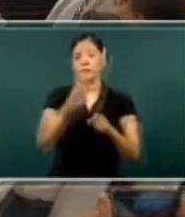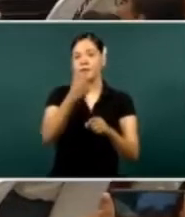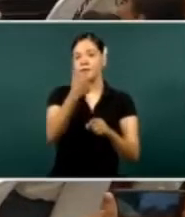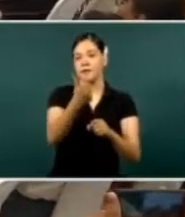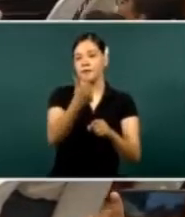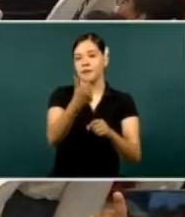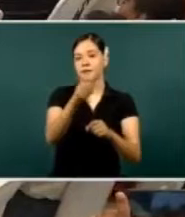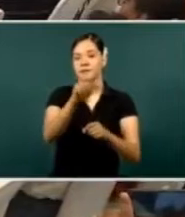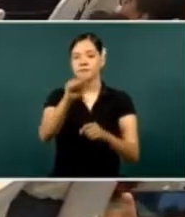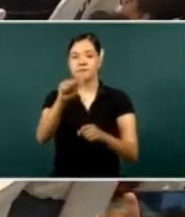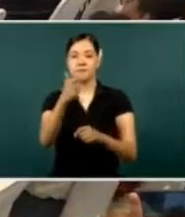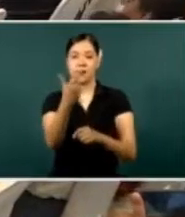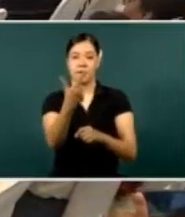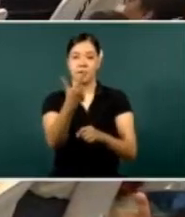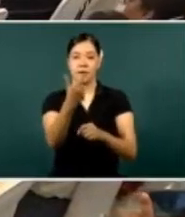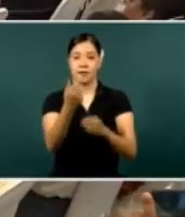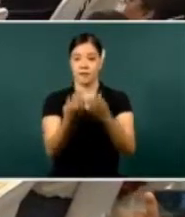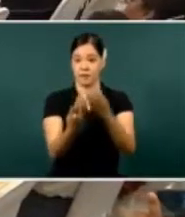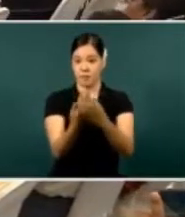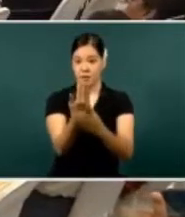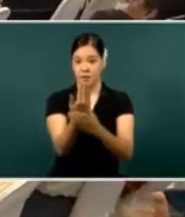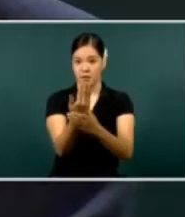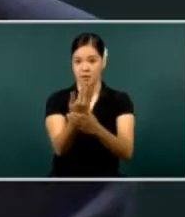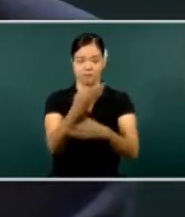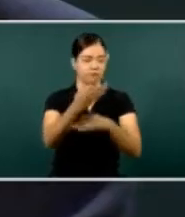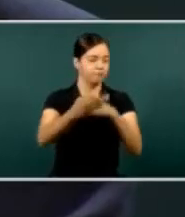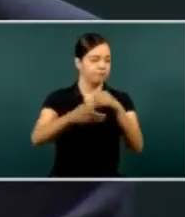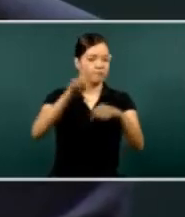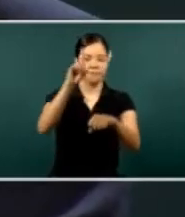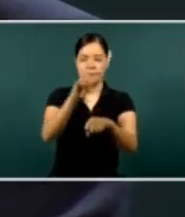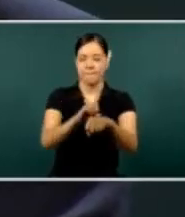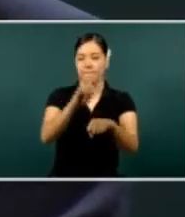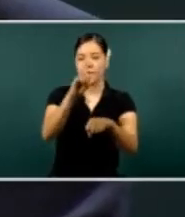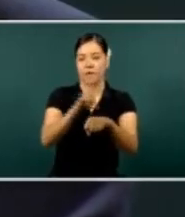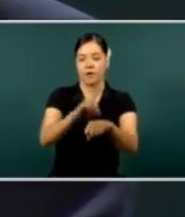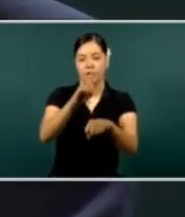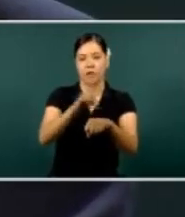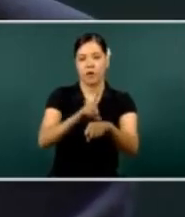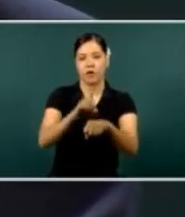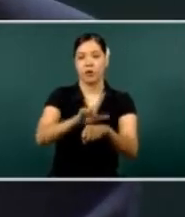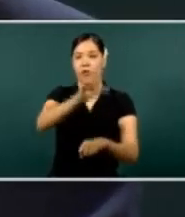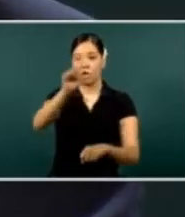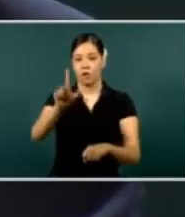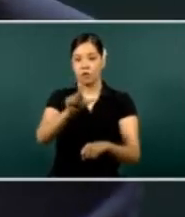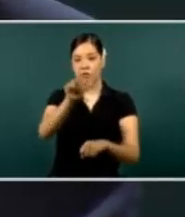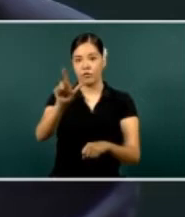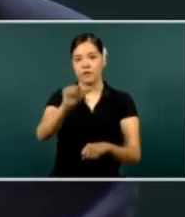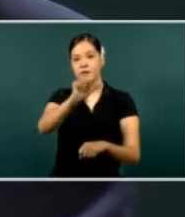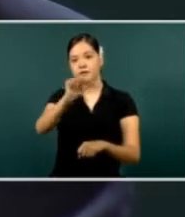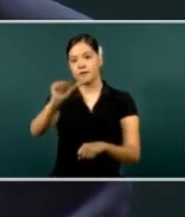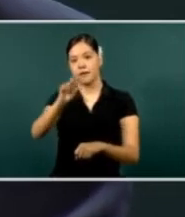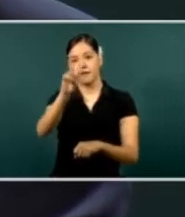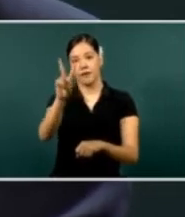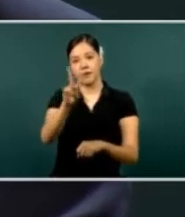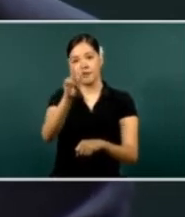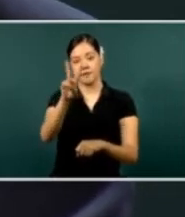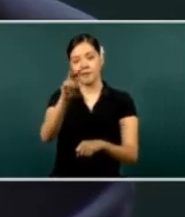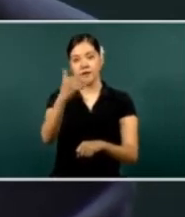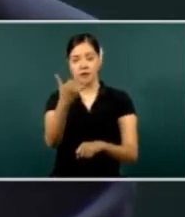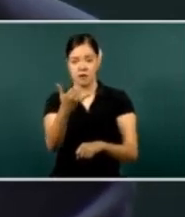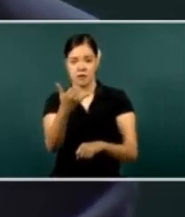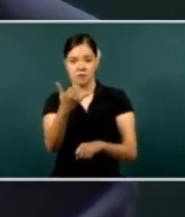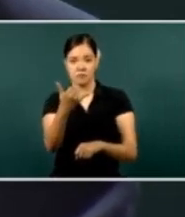. From 6 to 7 in the morning, every day from Monday to Friday. And